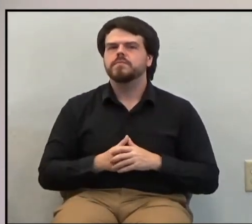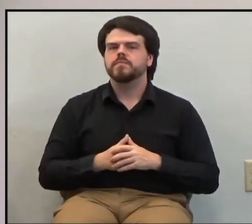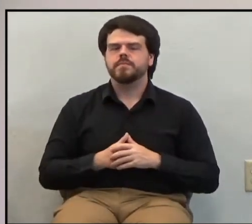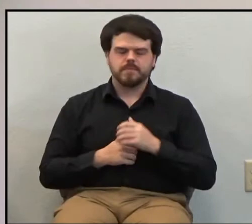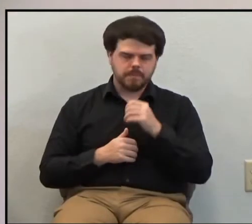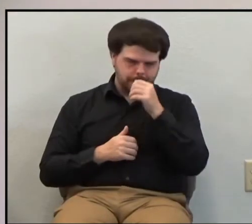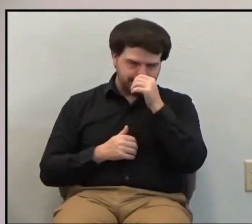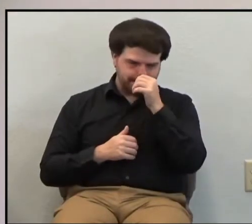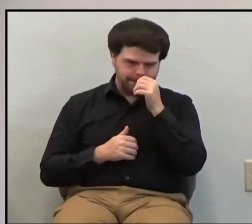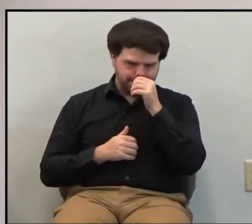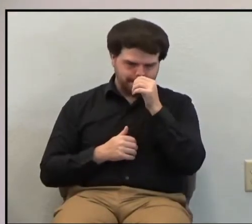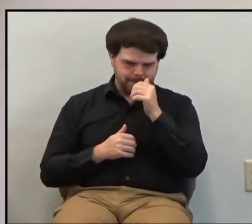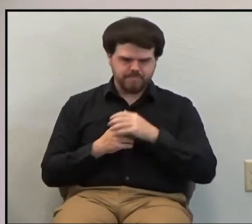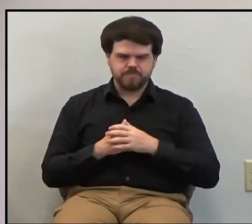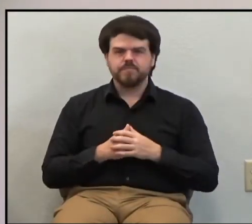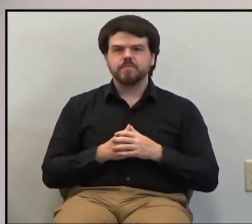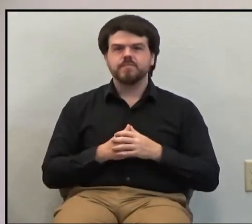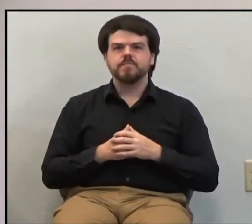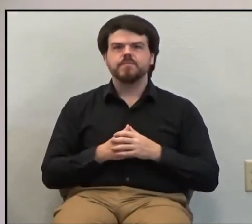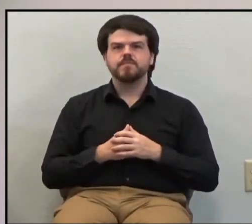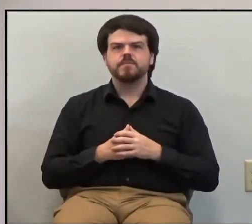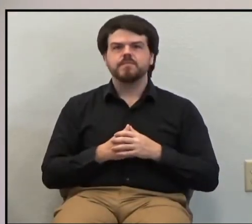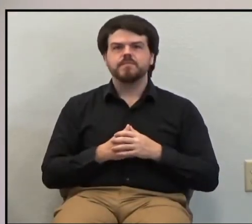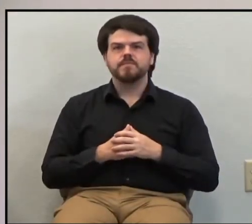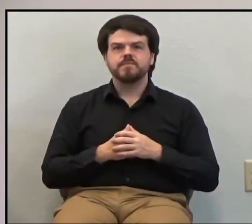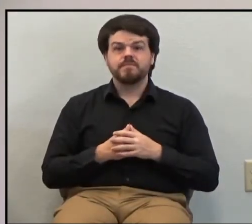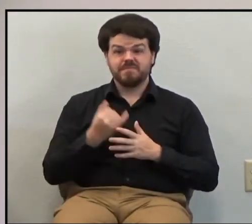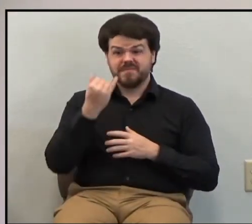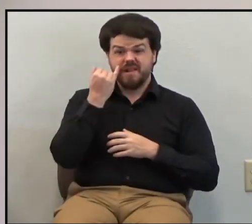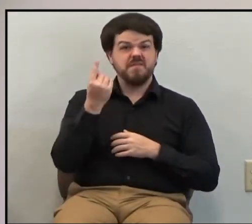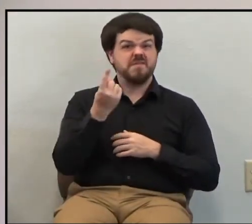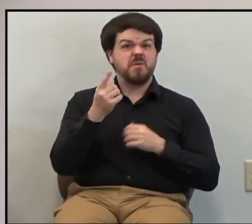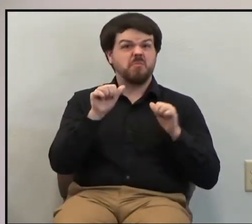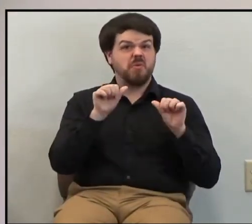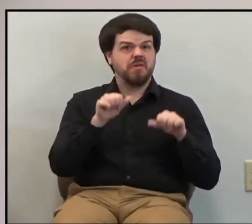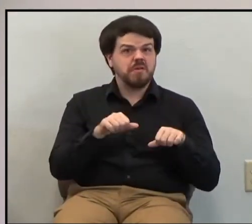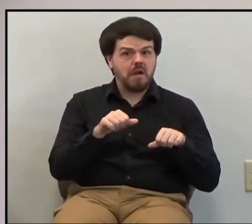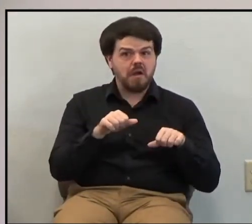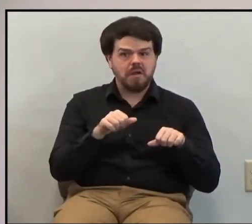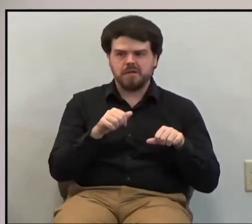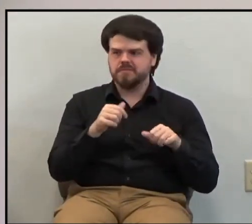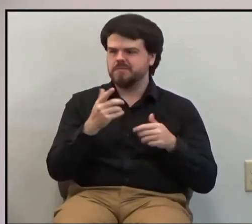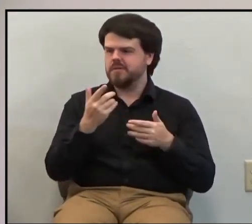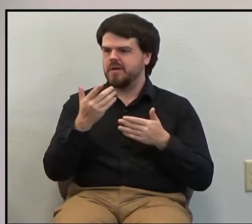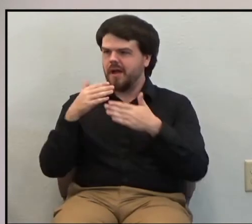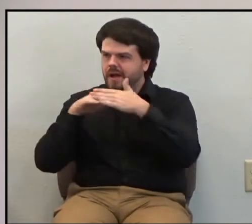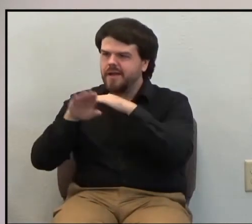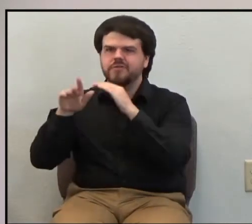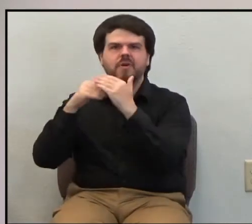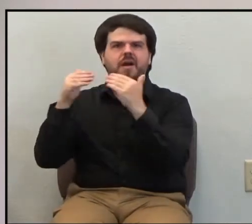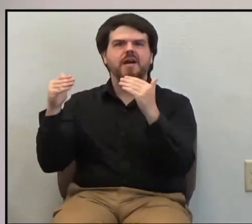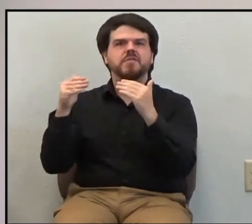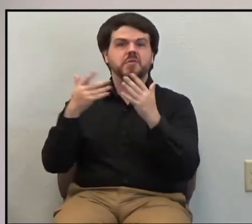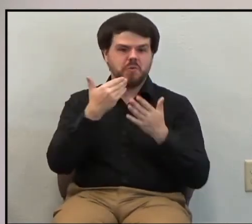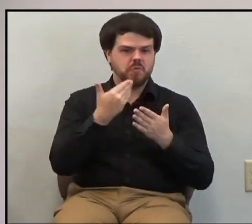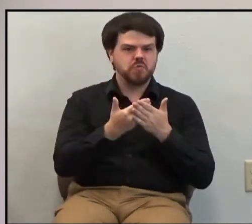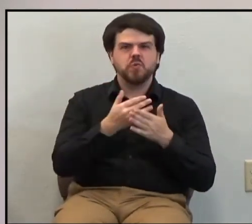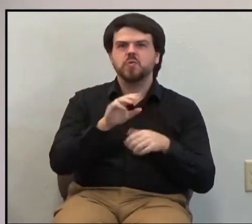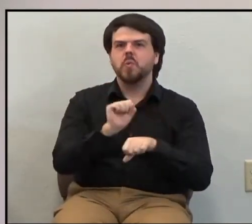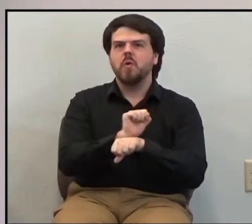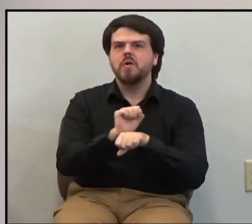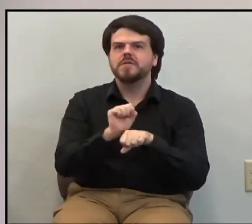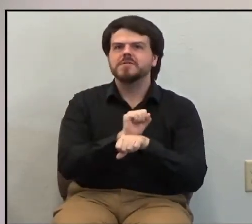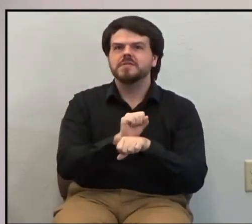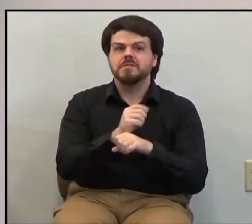If anyone could earn God's favor and entrance into heaven by good works and religious deeds, then it was Paul,